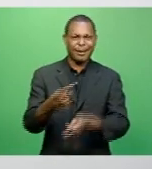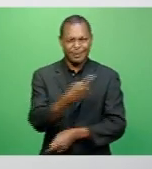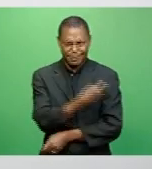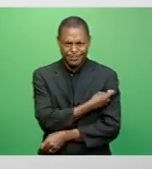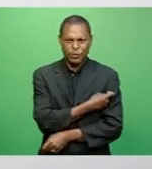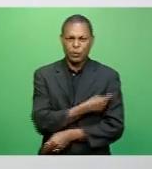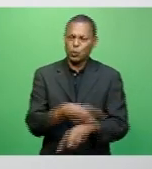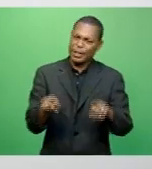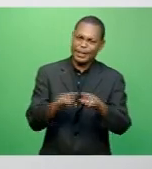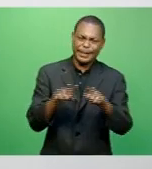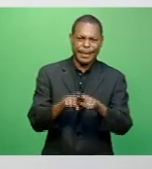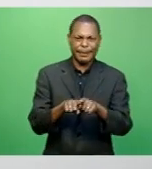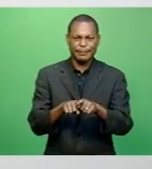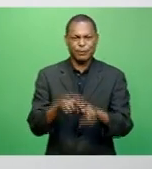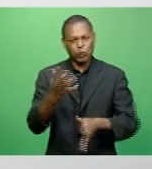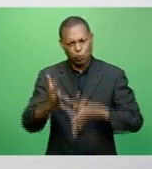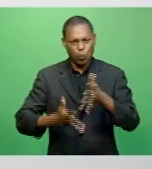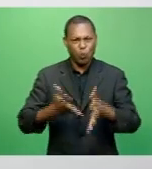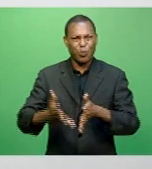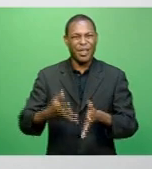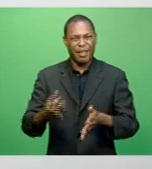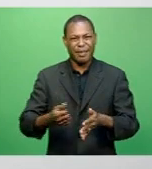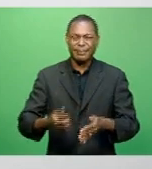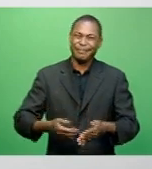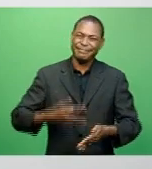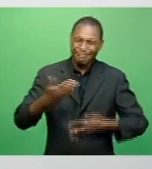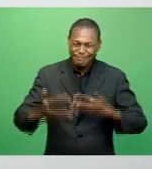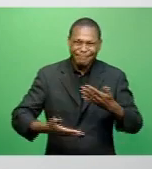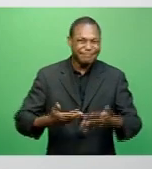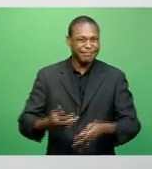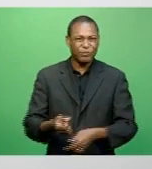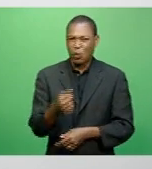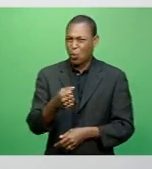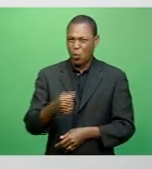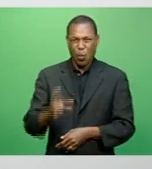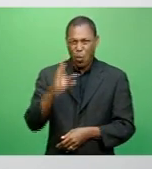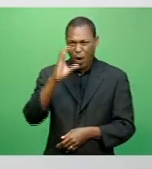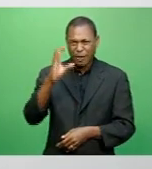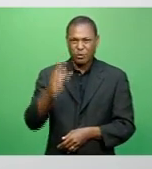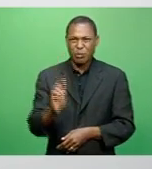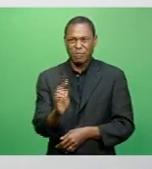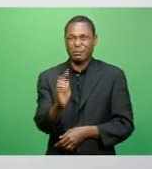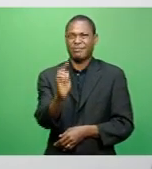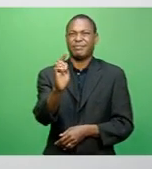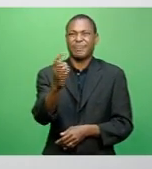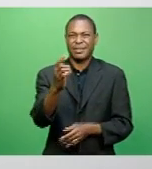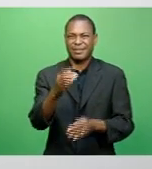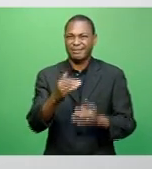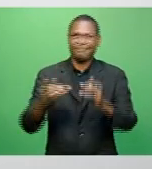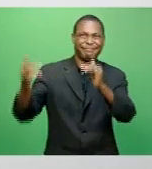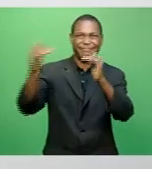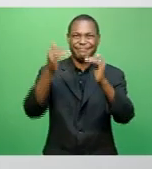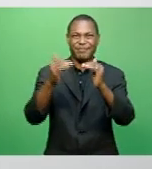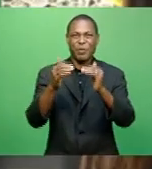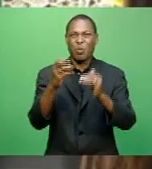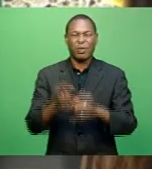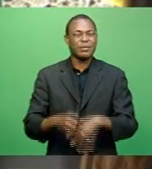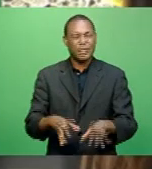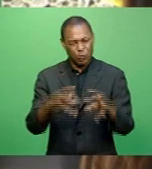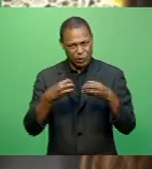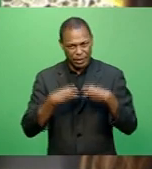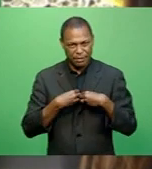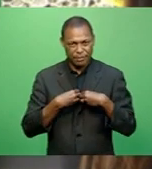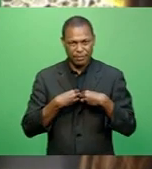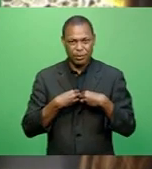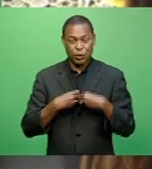will receive vaccines in batches. No particular country, you know, first world country, has actually received all the vaccines that they've needed at once. The